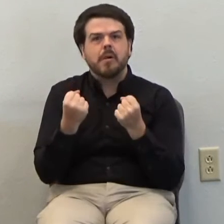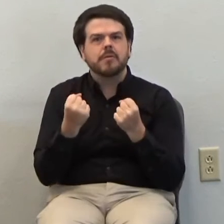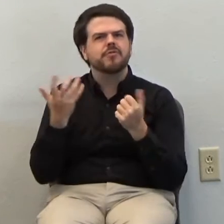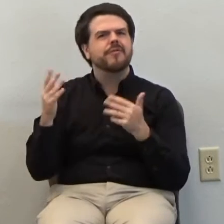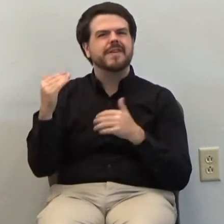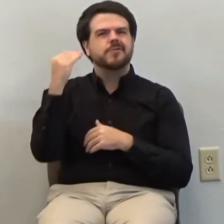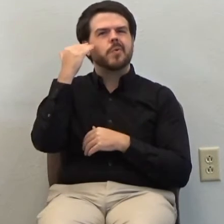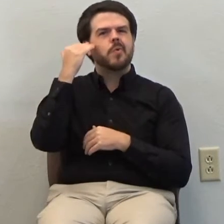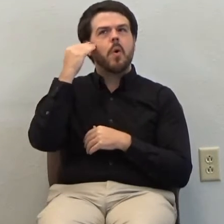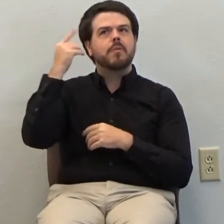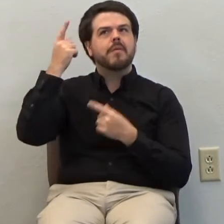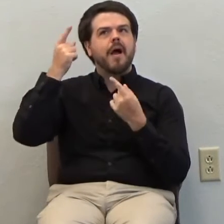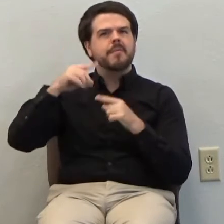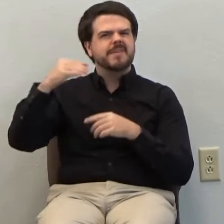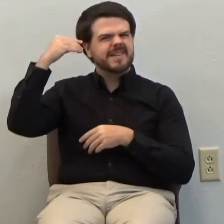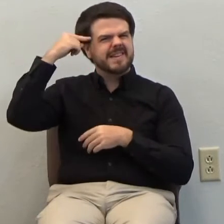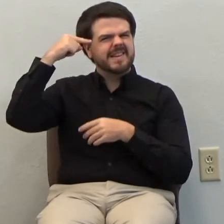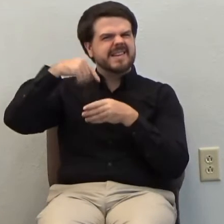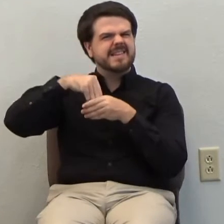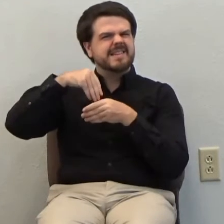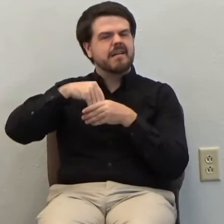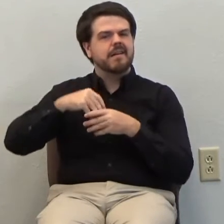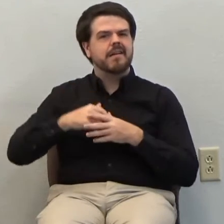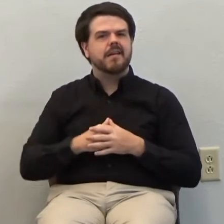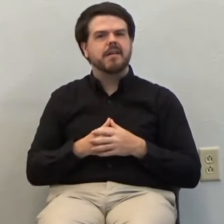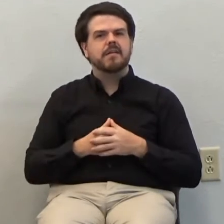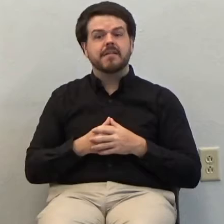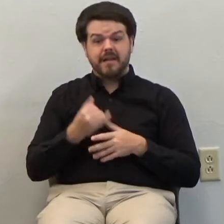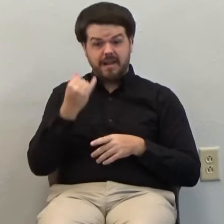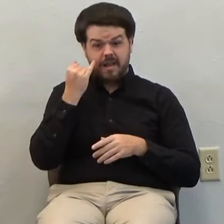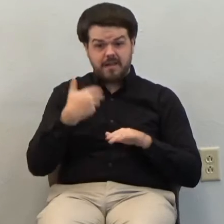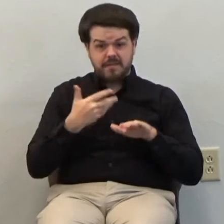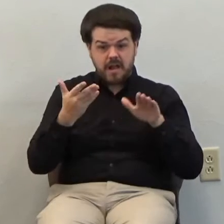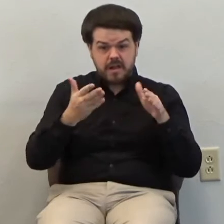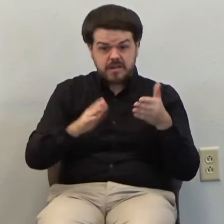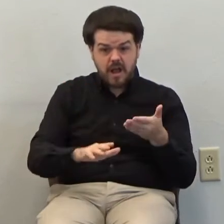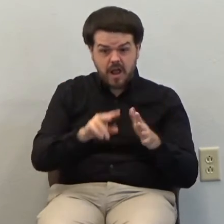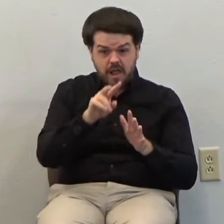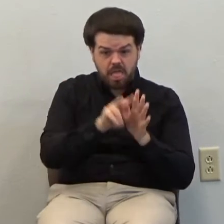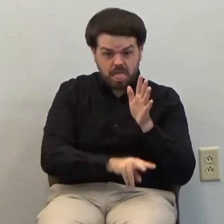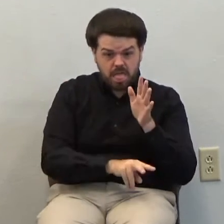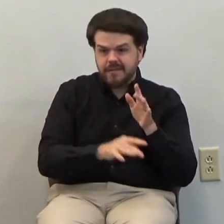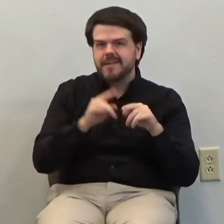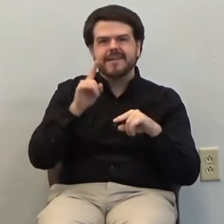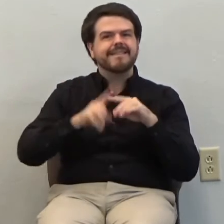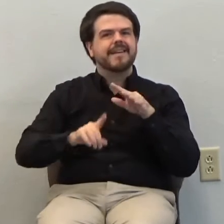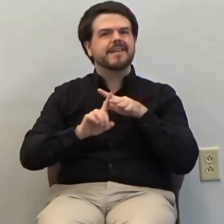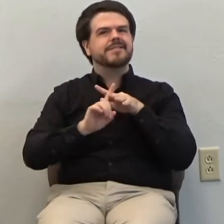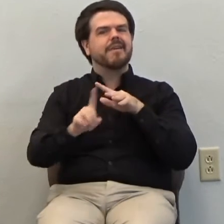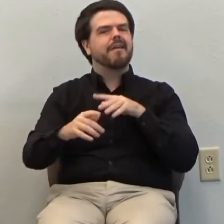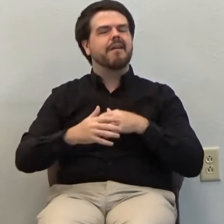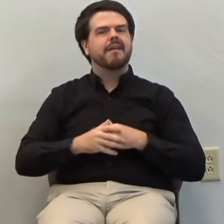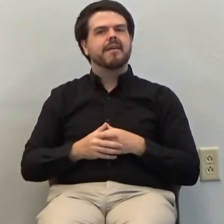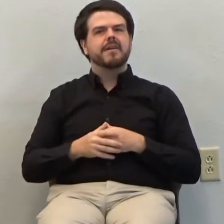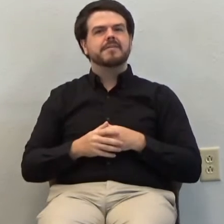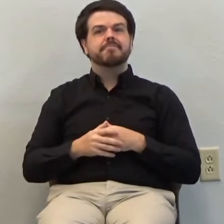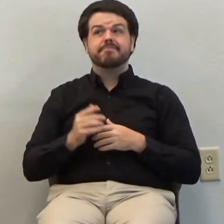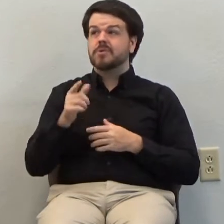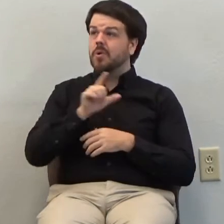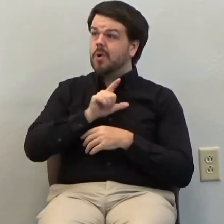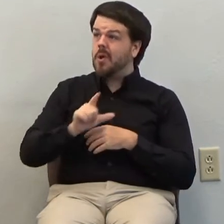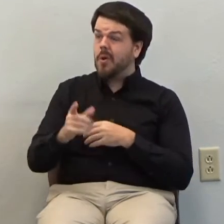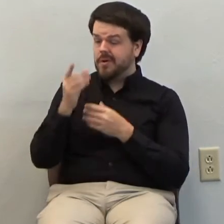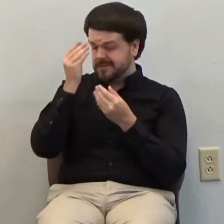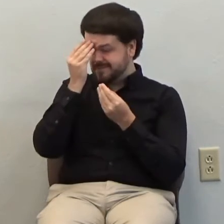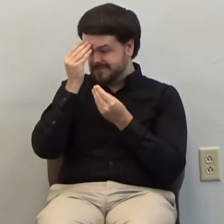it all. If I were to die, I can't escape you. So, Lord, I submit to